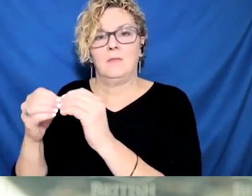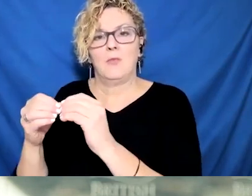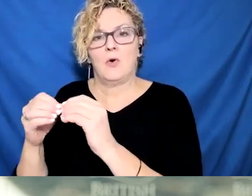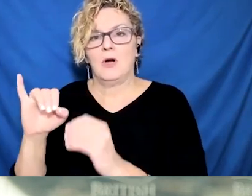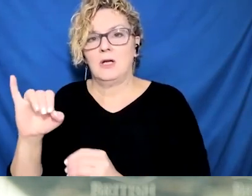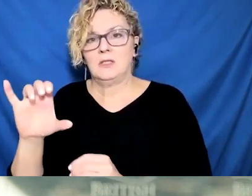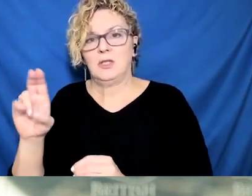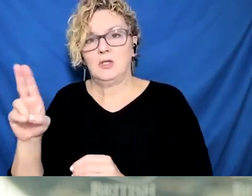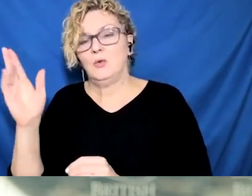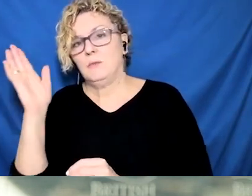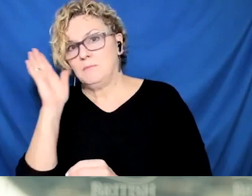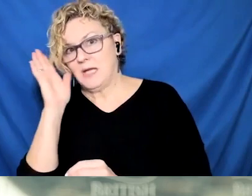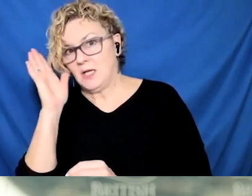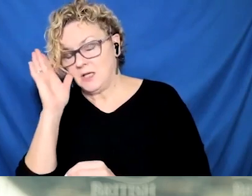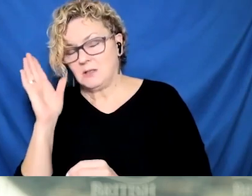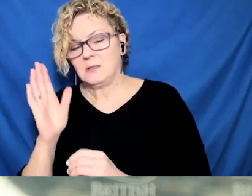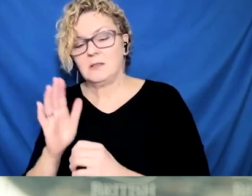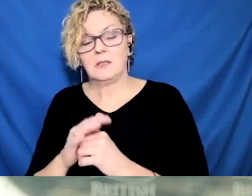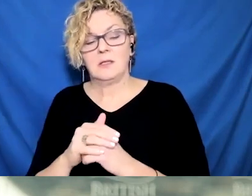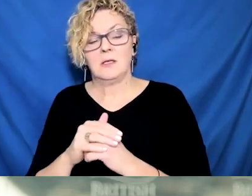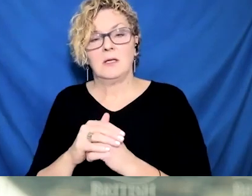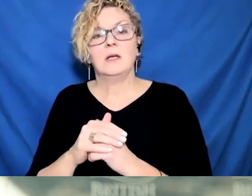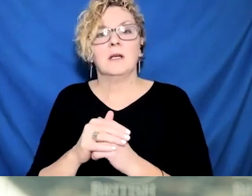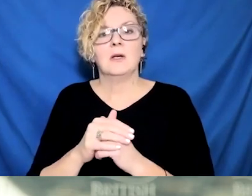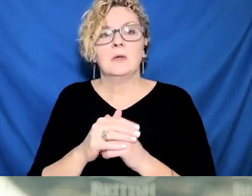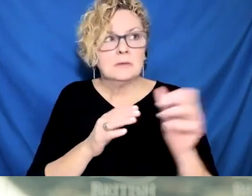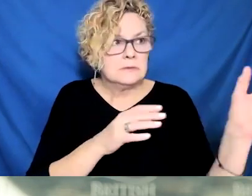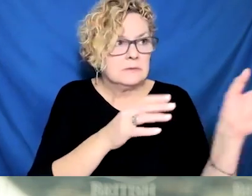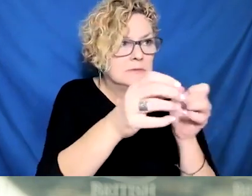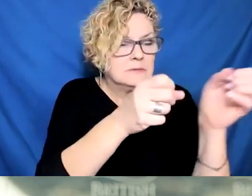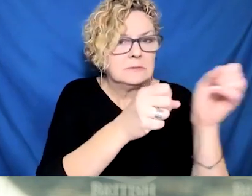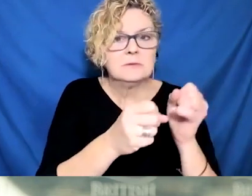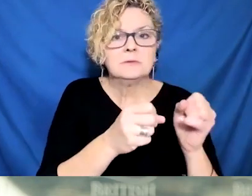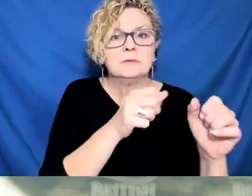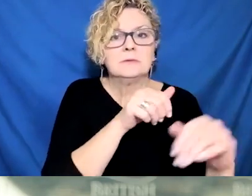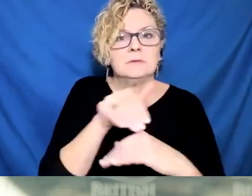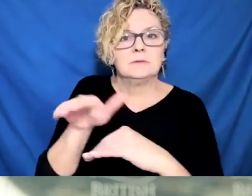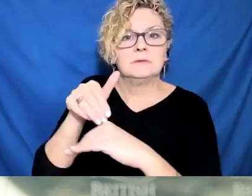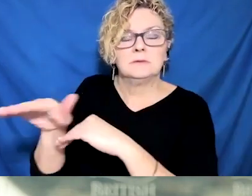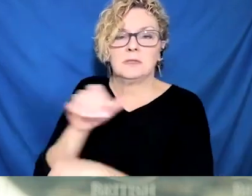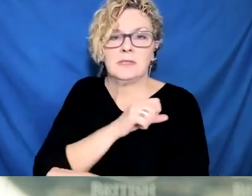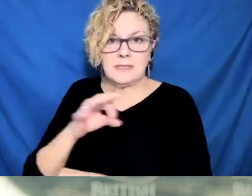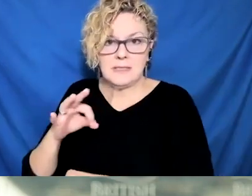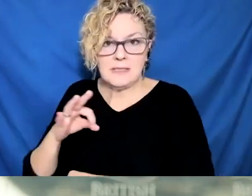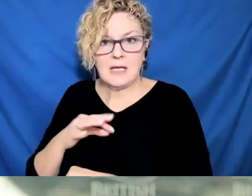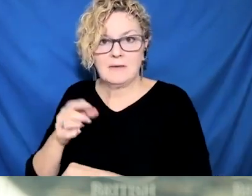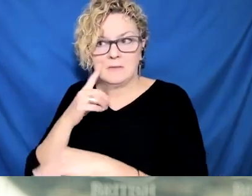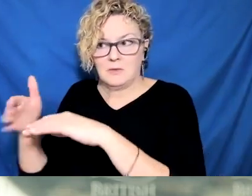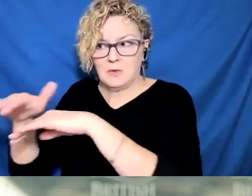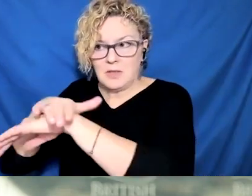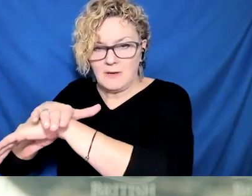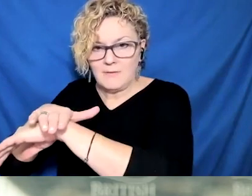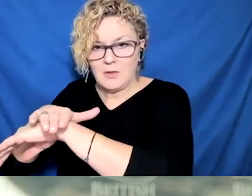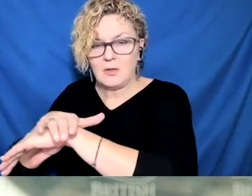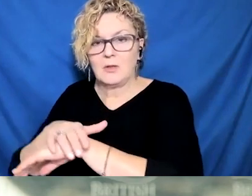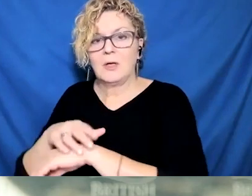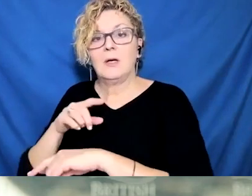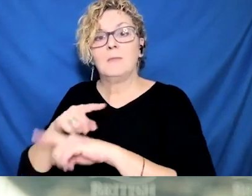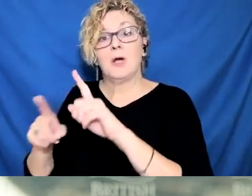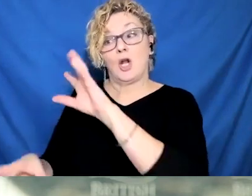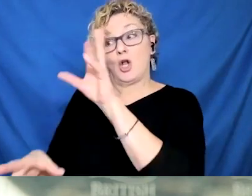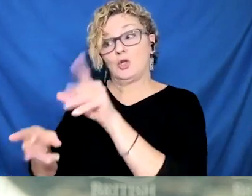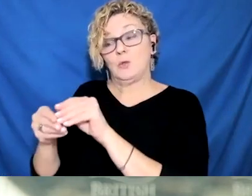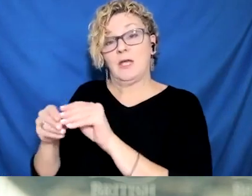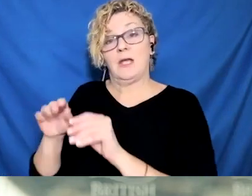happen. And in the meantime, the best thing all of us can do is get vaccinated. Get your first shot, get your